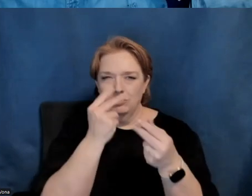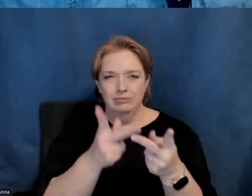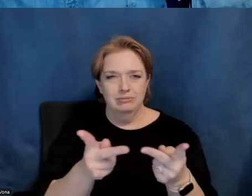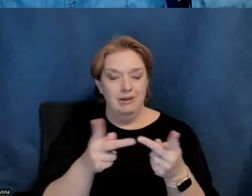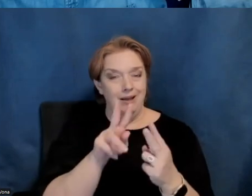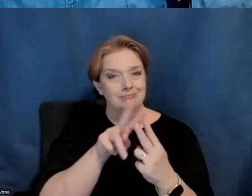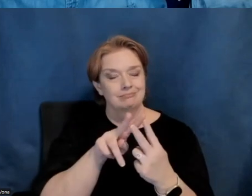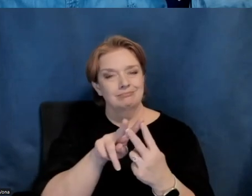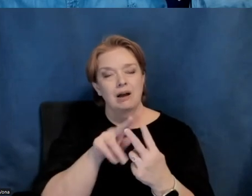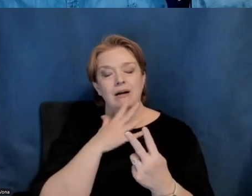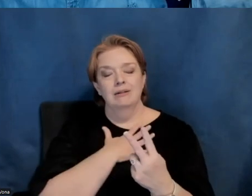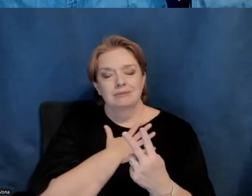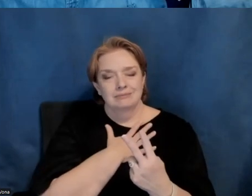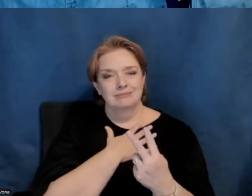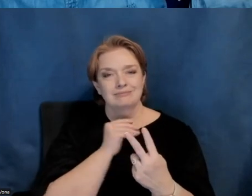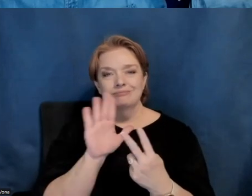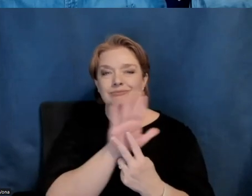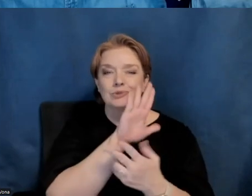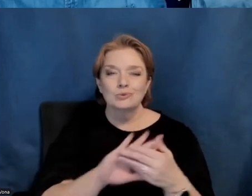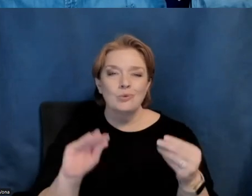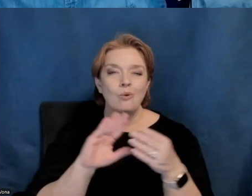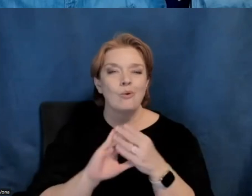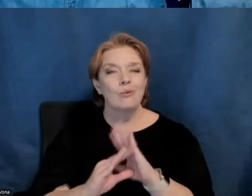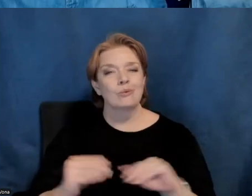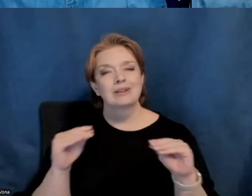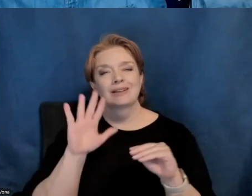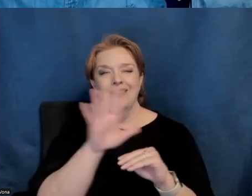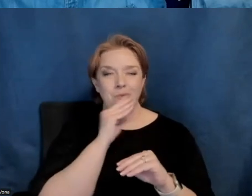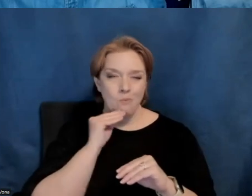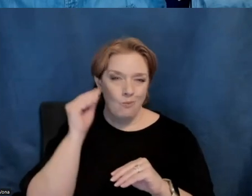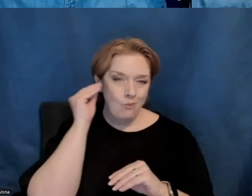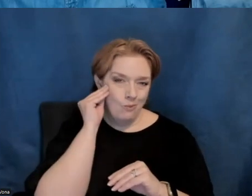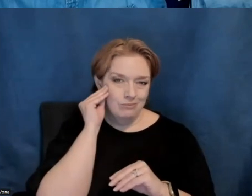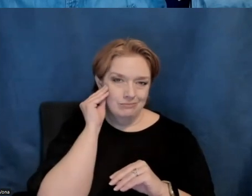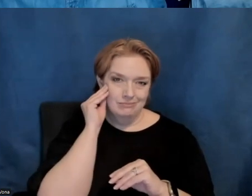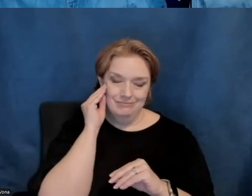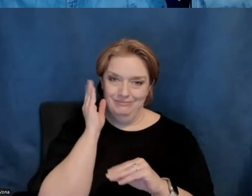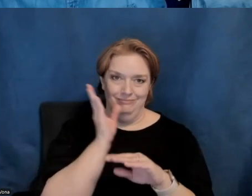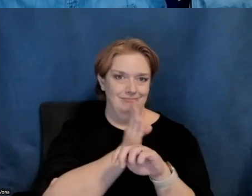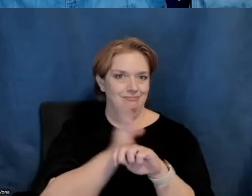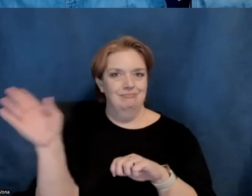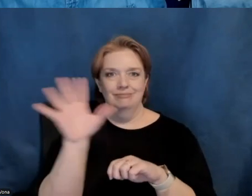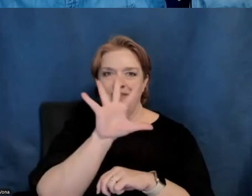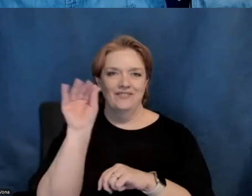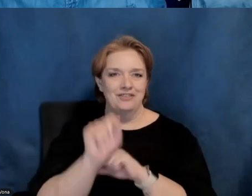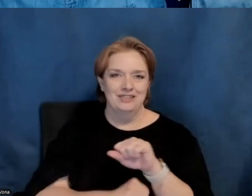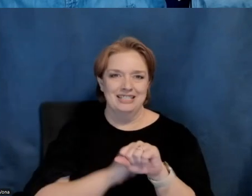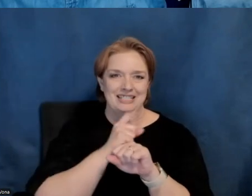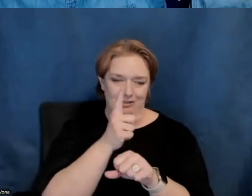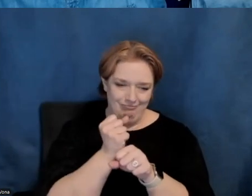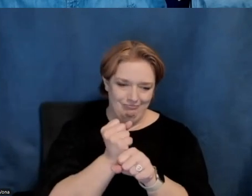couple and and their story and the home that they spent sounds like over half of a century creating.